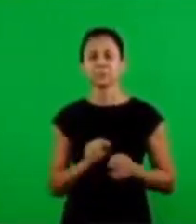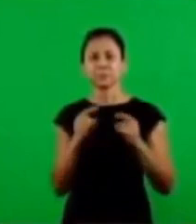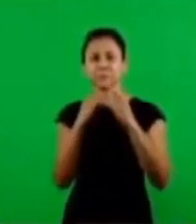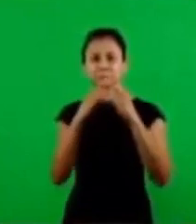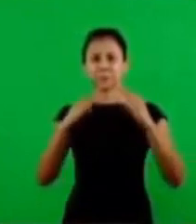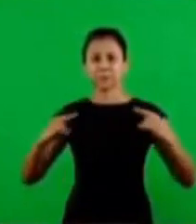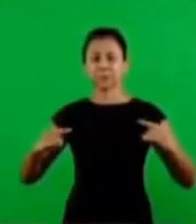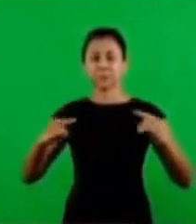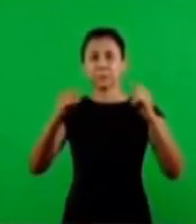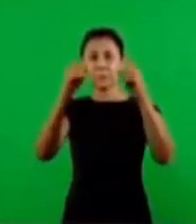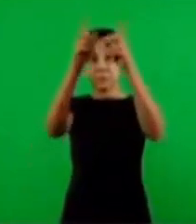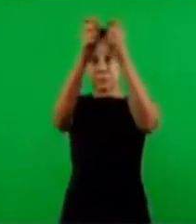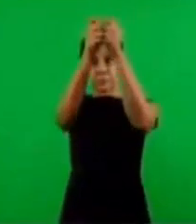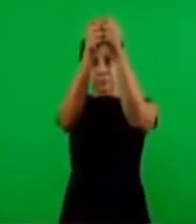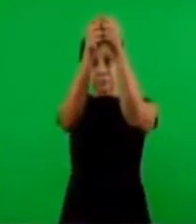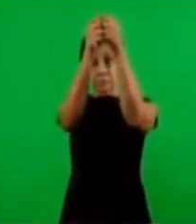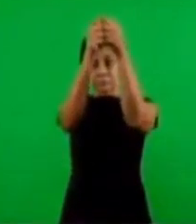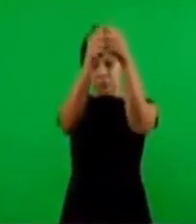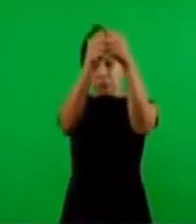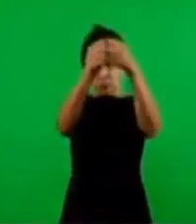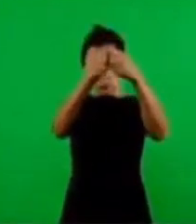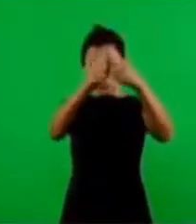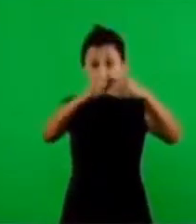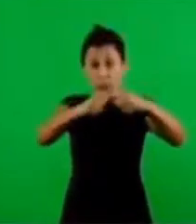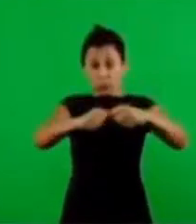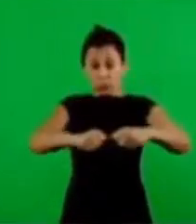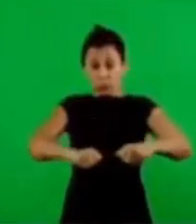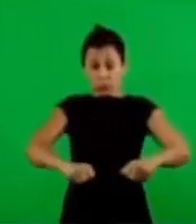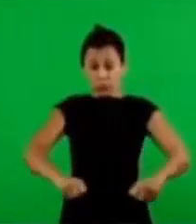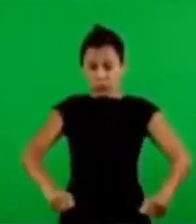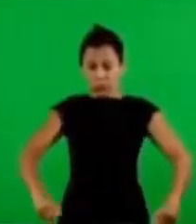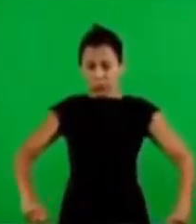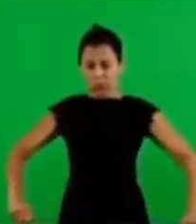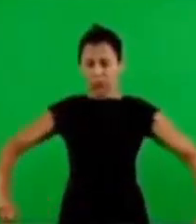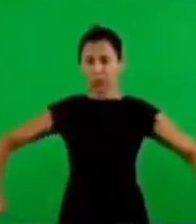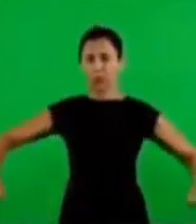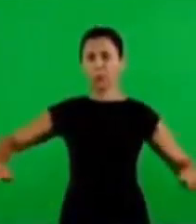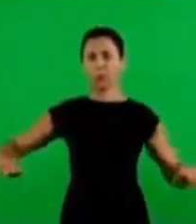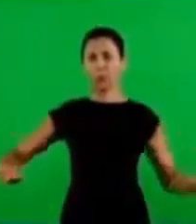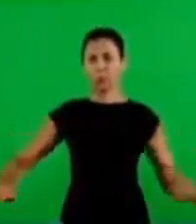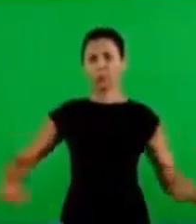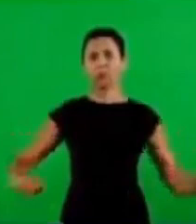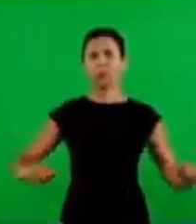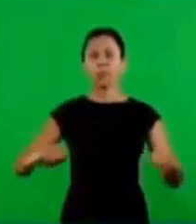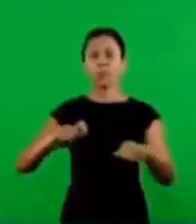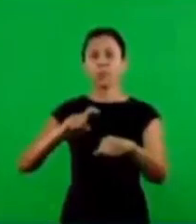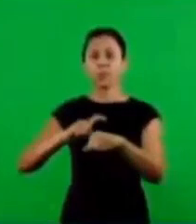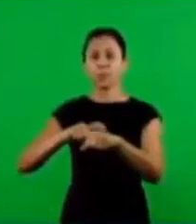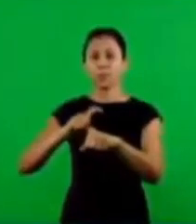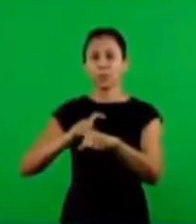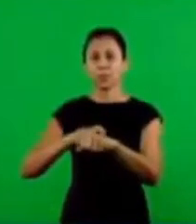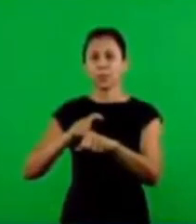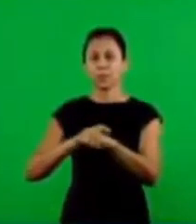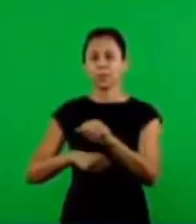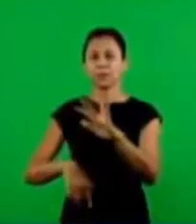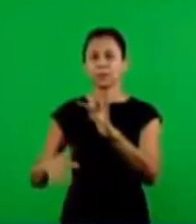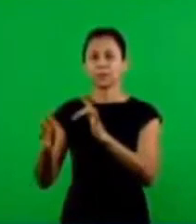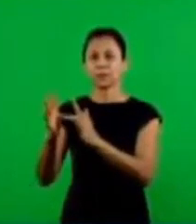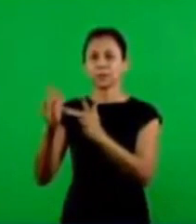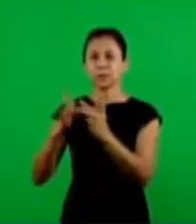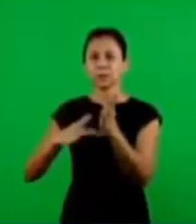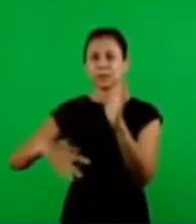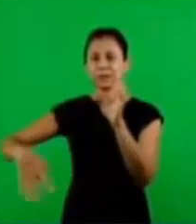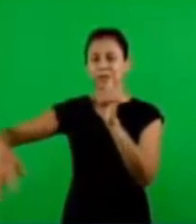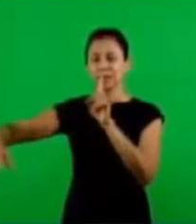when the veil was ripped from top to bottom? It was the exact moment in which Jesus was entering into the Holy of Holies,